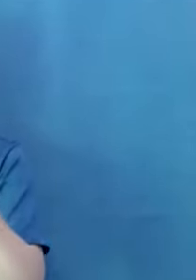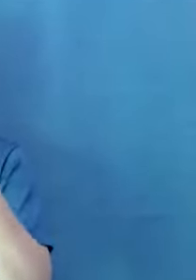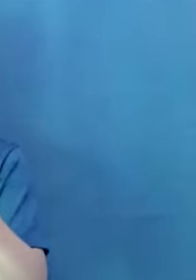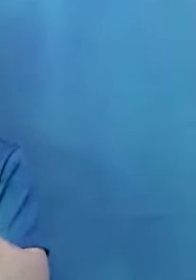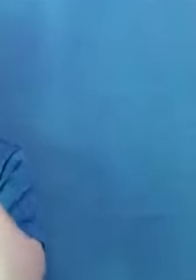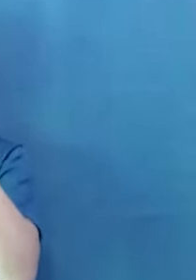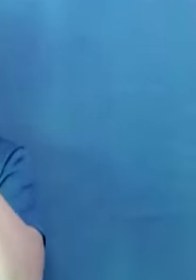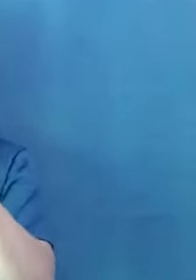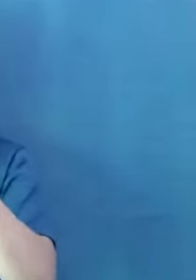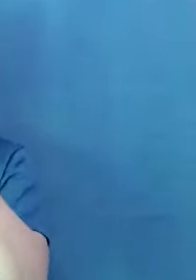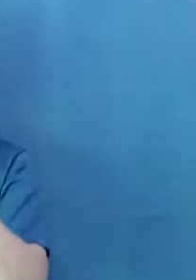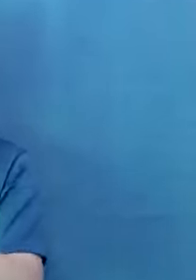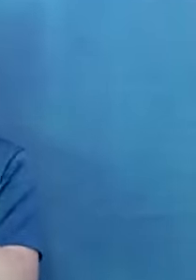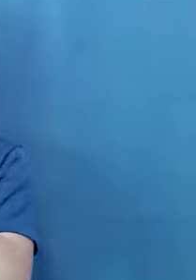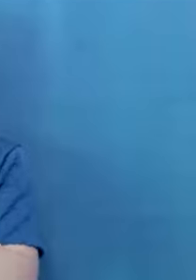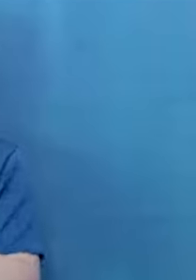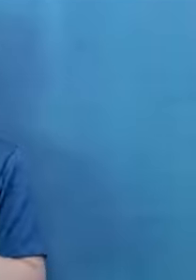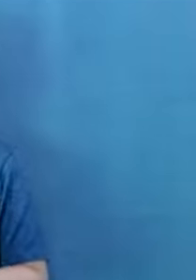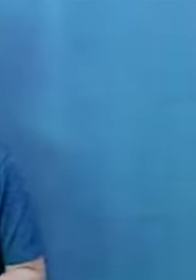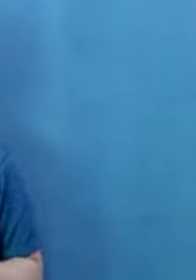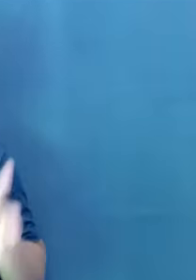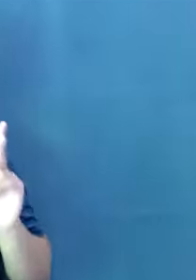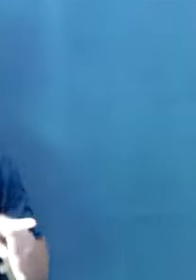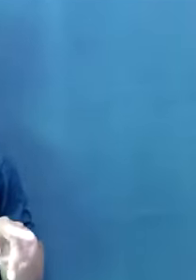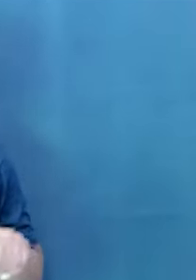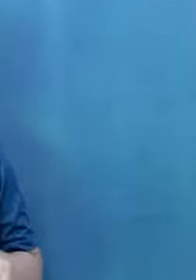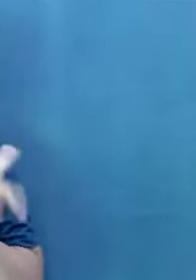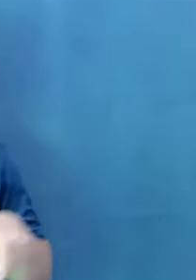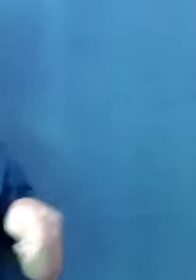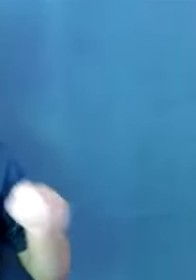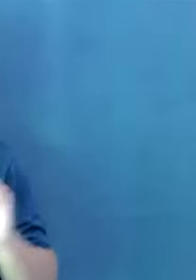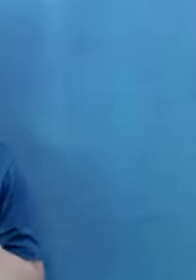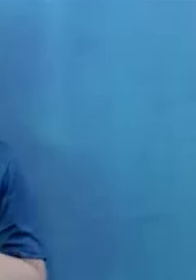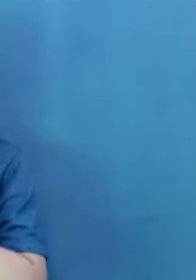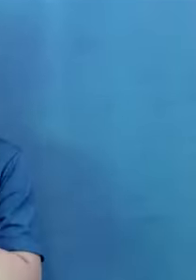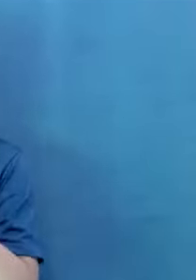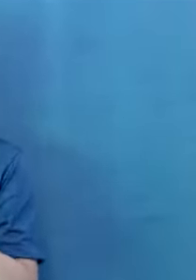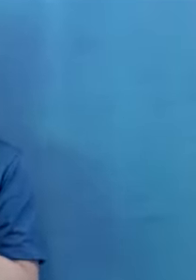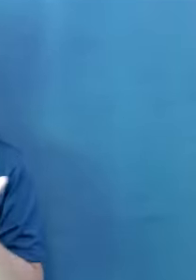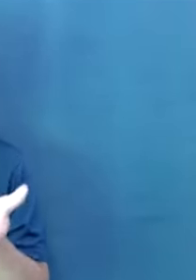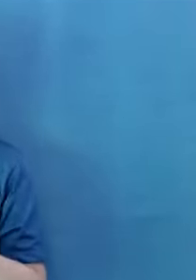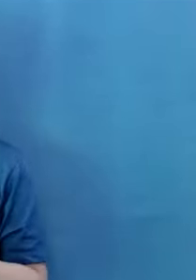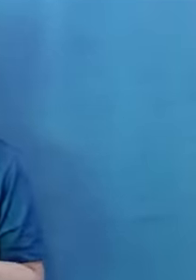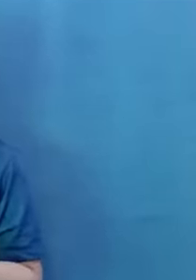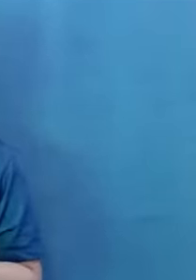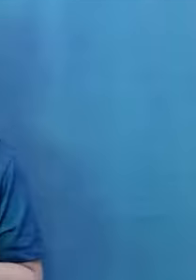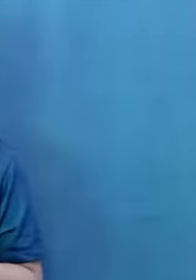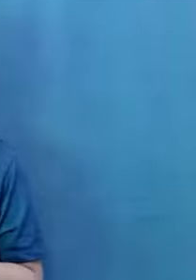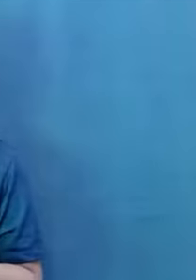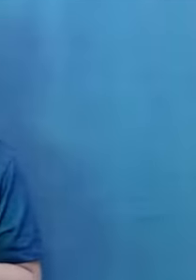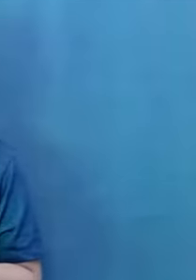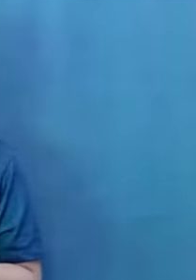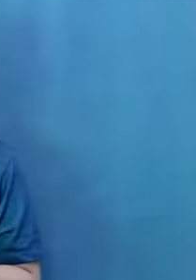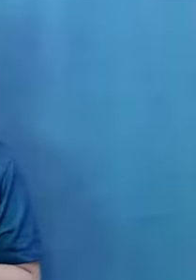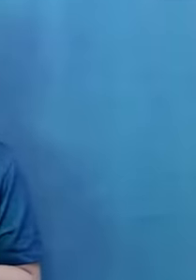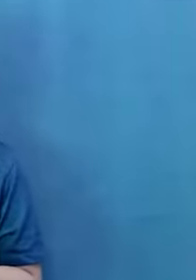building to accommodate a person using a wheelchair. So yeah, thanks, Jael, and great sharing.